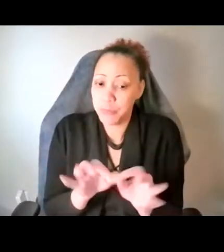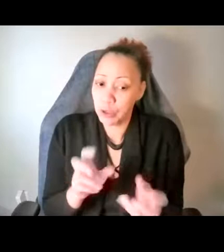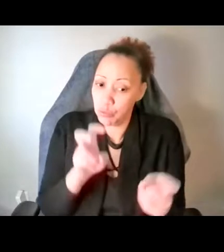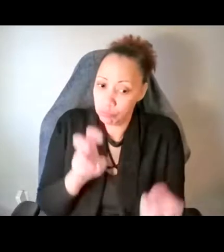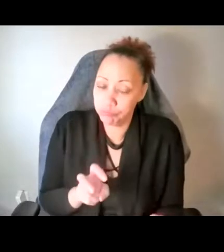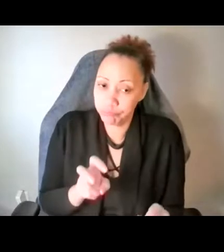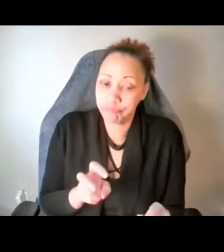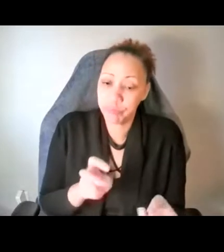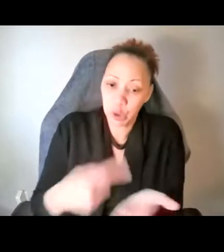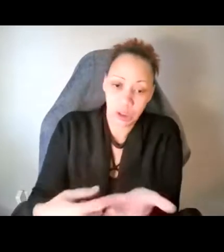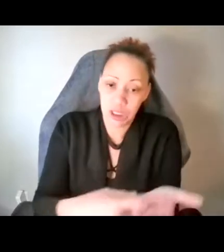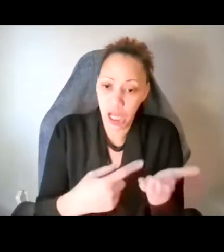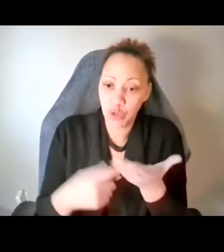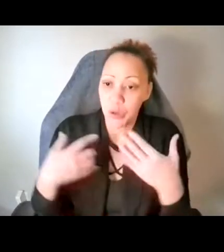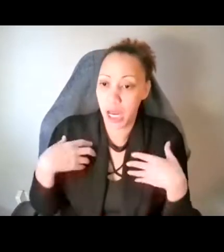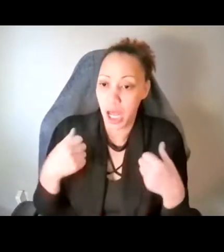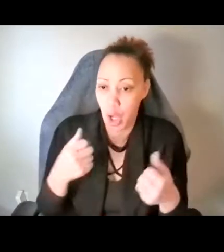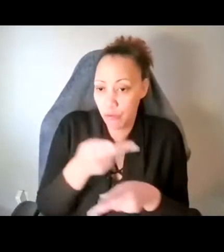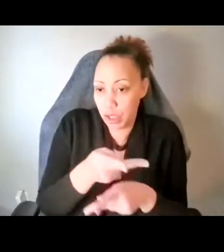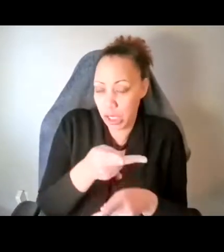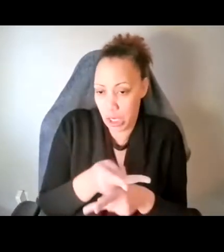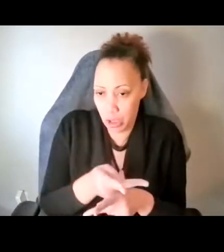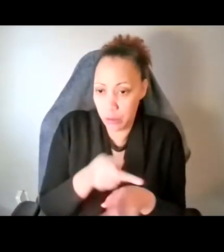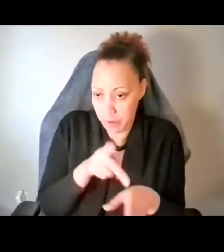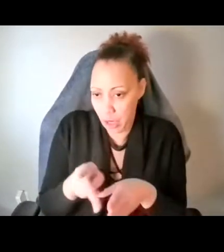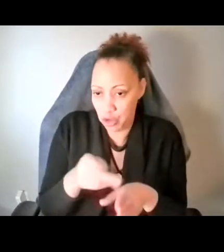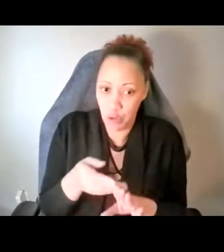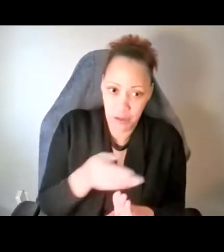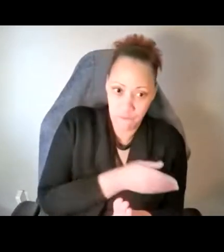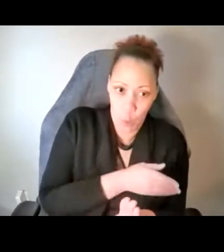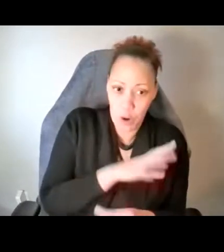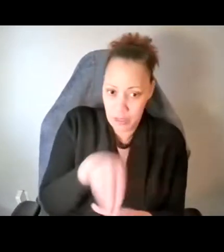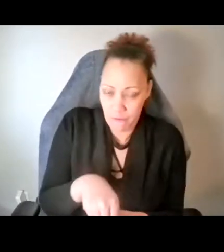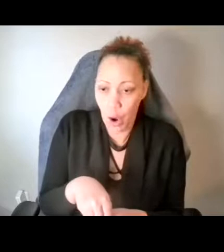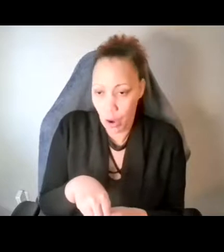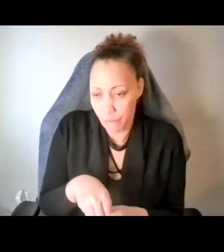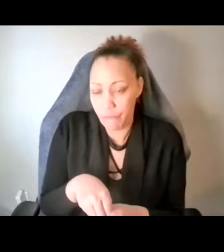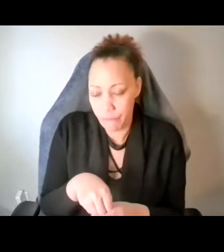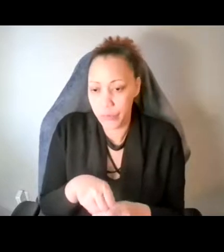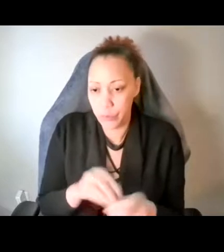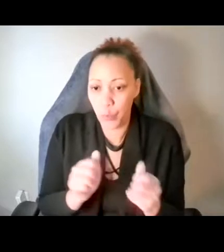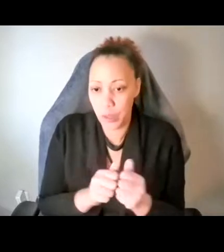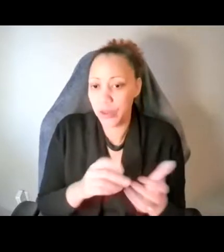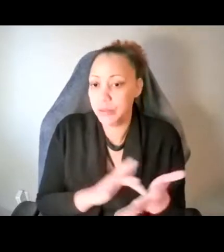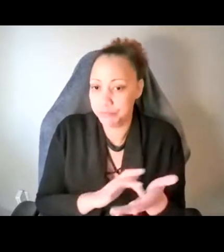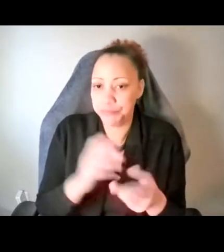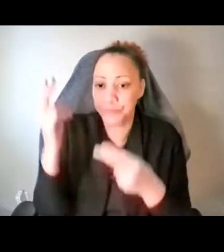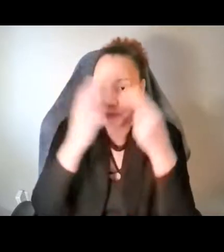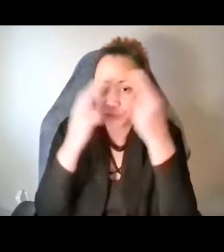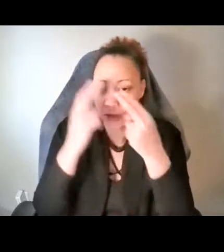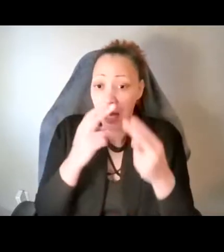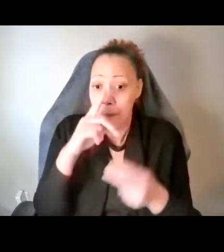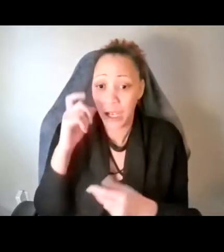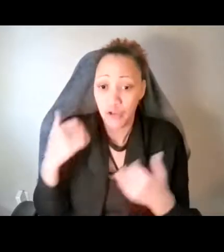healthcare professional prior to engaging with any of these substances, because there are situations where it